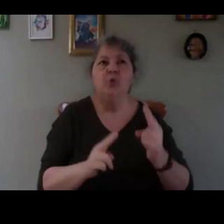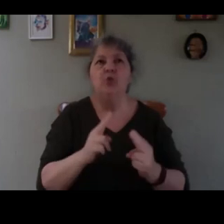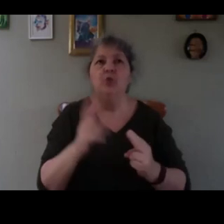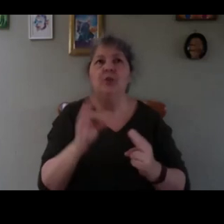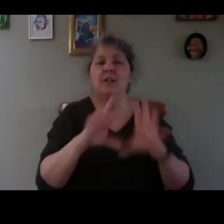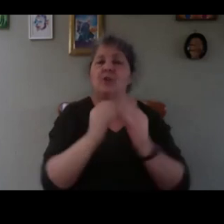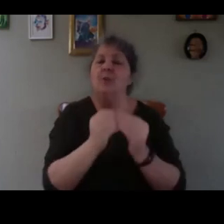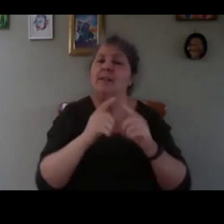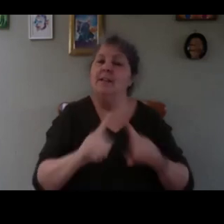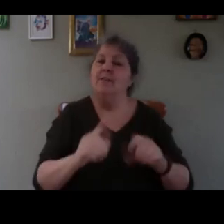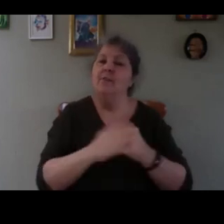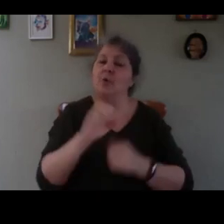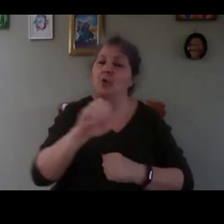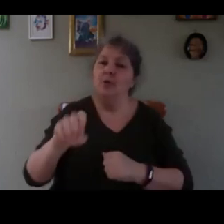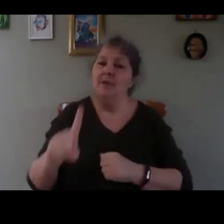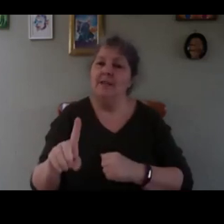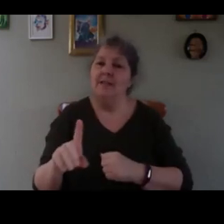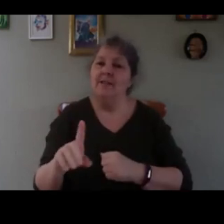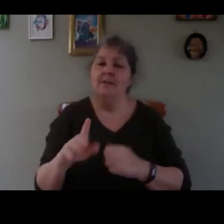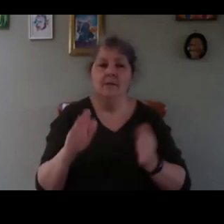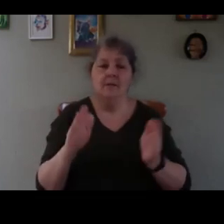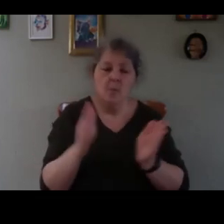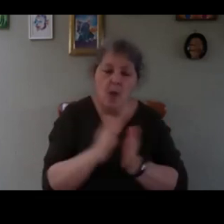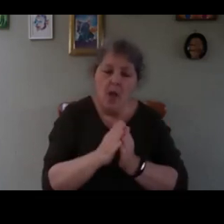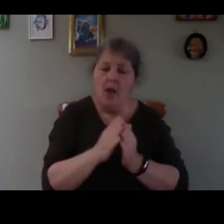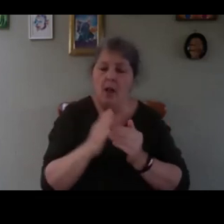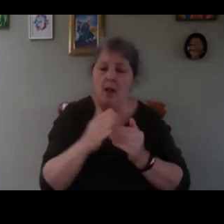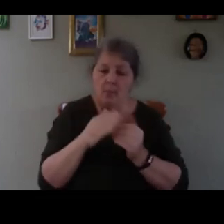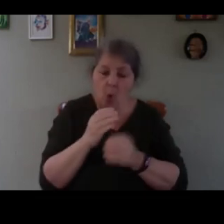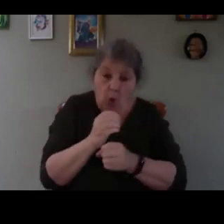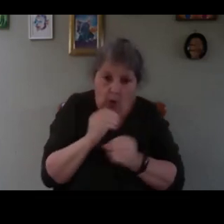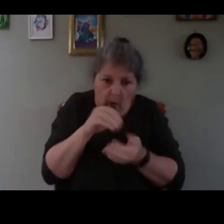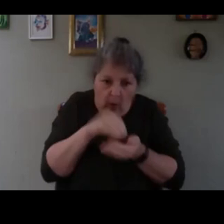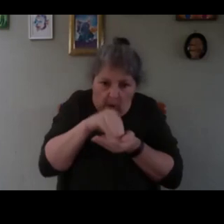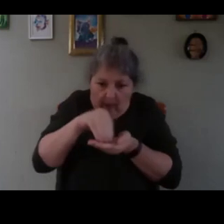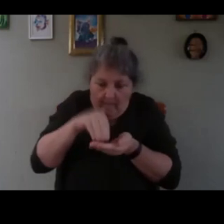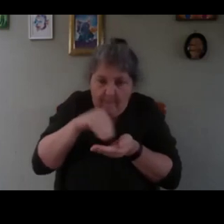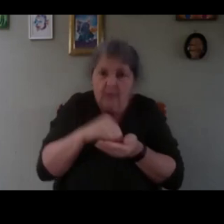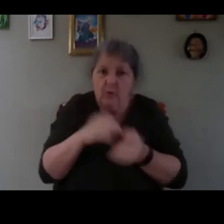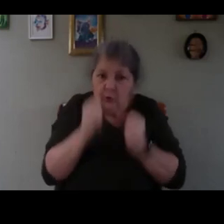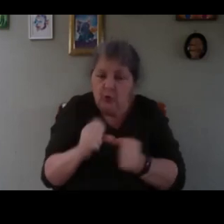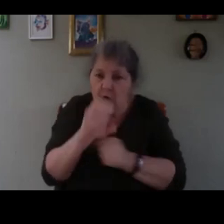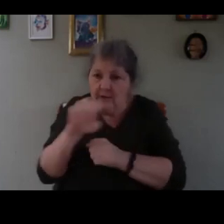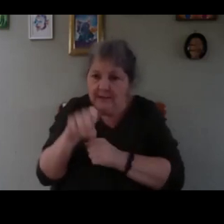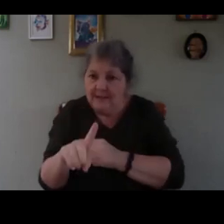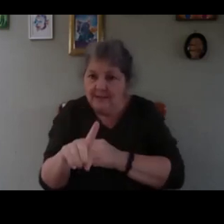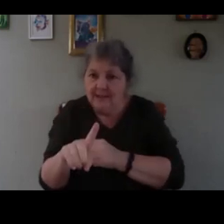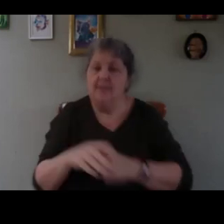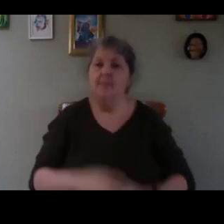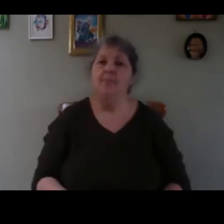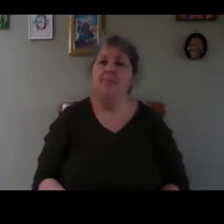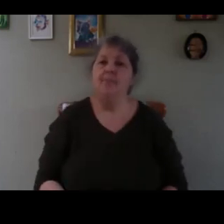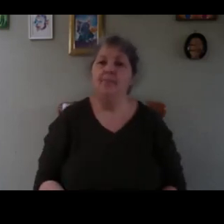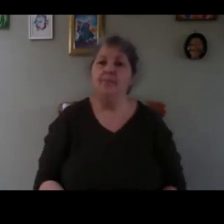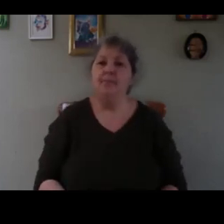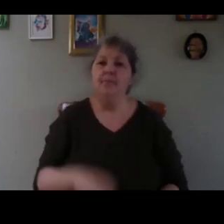different sturdier smaller more compact and strong seedlings and that's what can